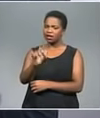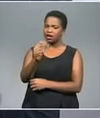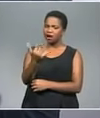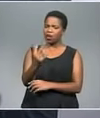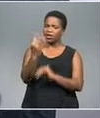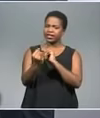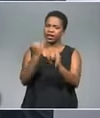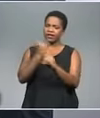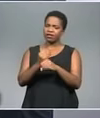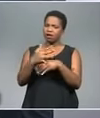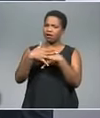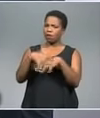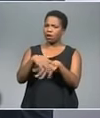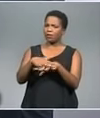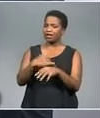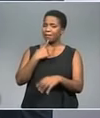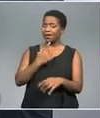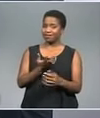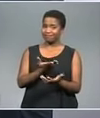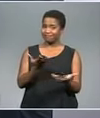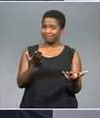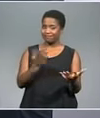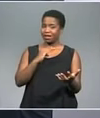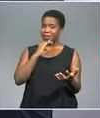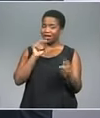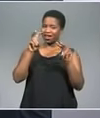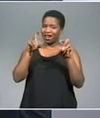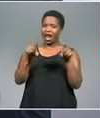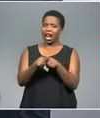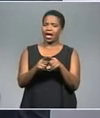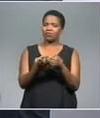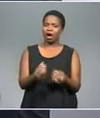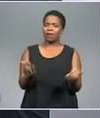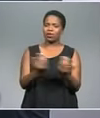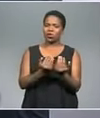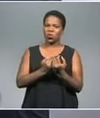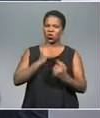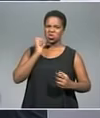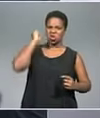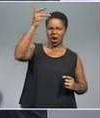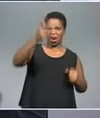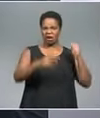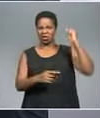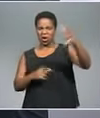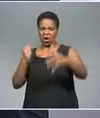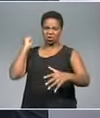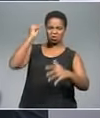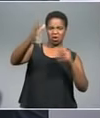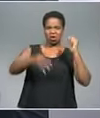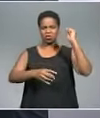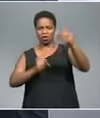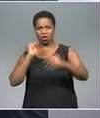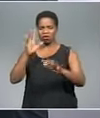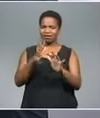online websites saying it's bound to look like a primary school class where people are screaming over each other, but they all have